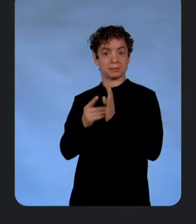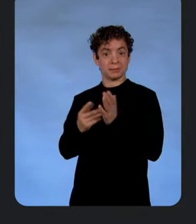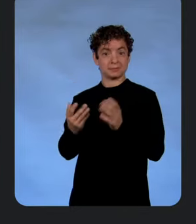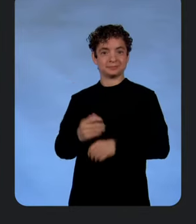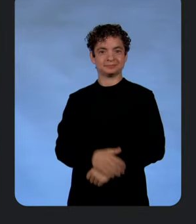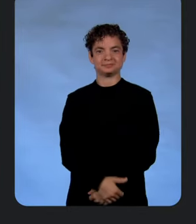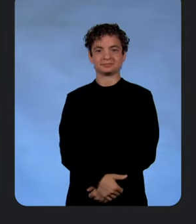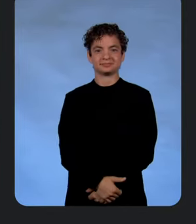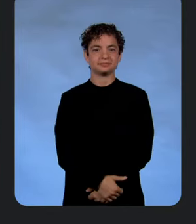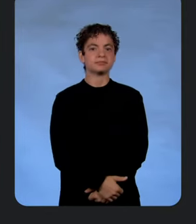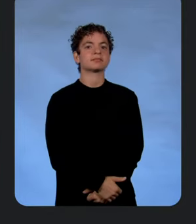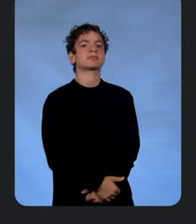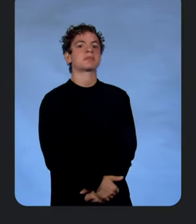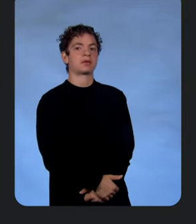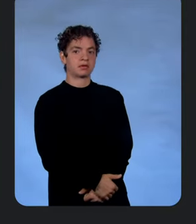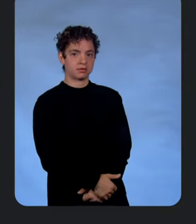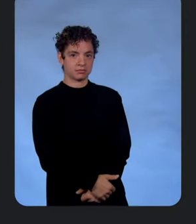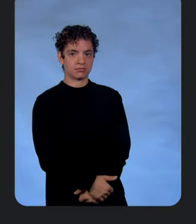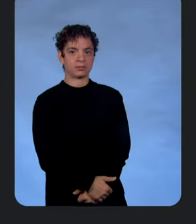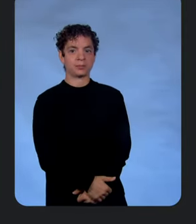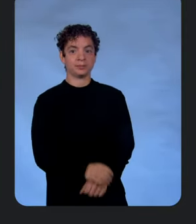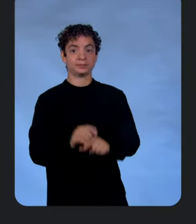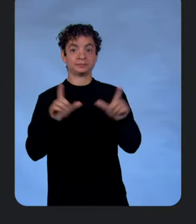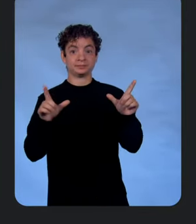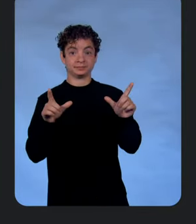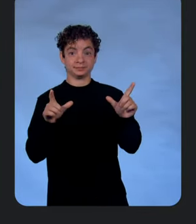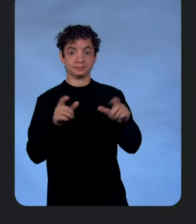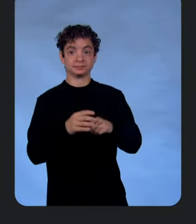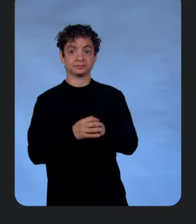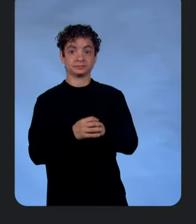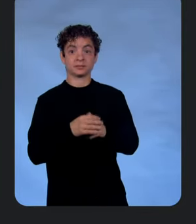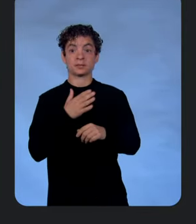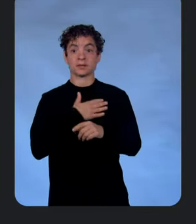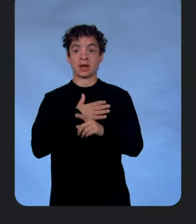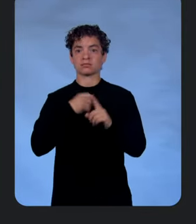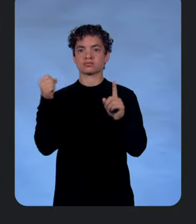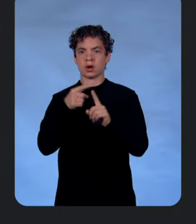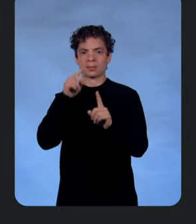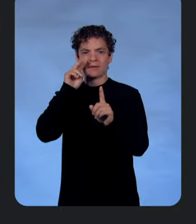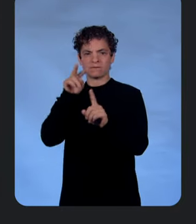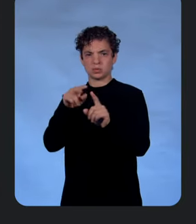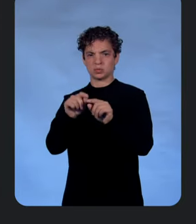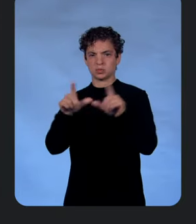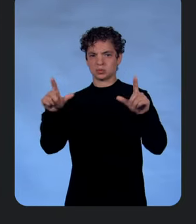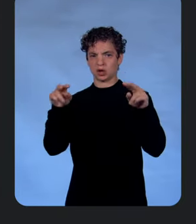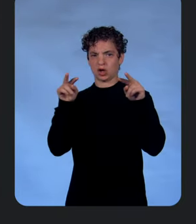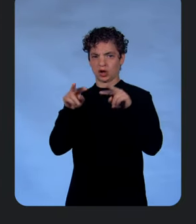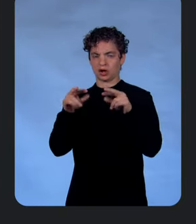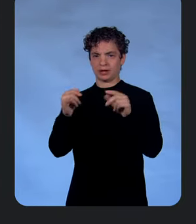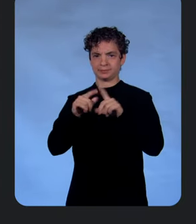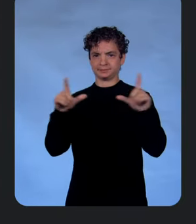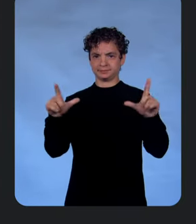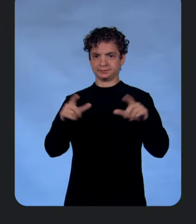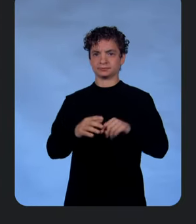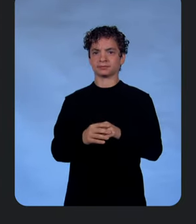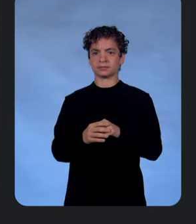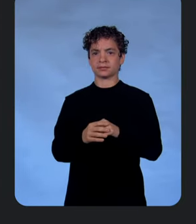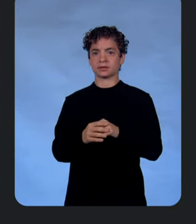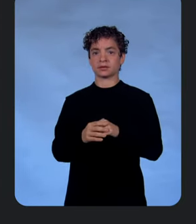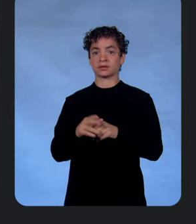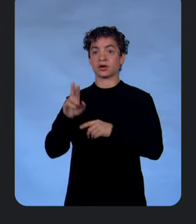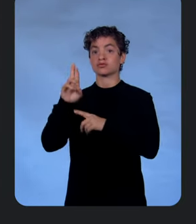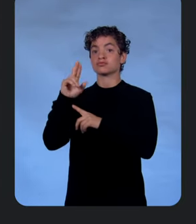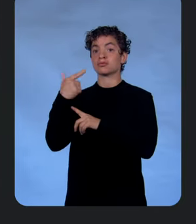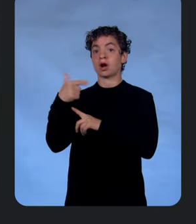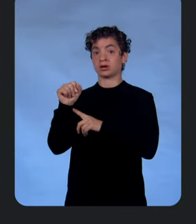So here we now have a my prompts view and we're going to look at one here. It's just called rugs. And I'm